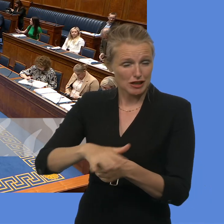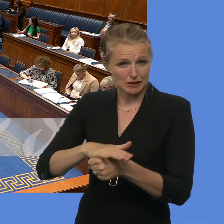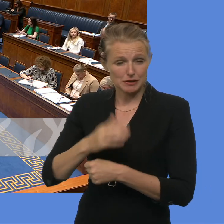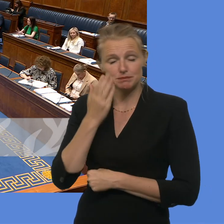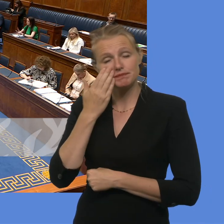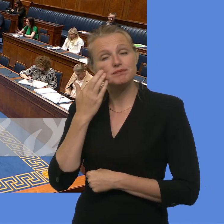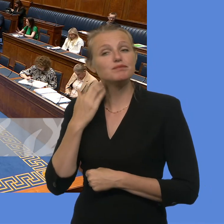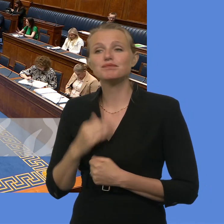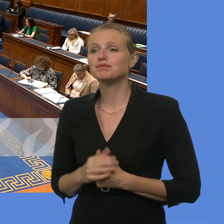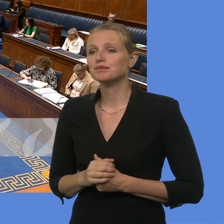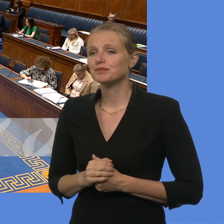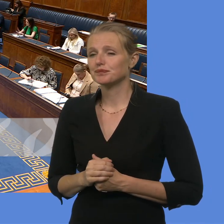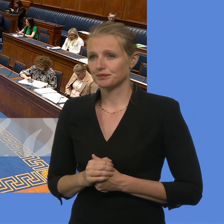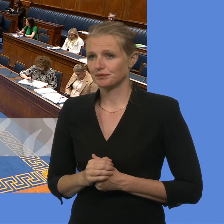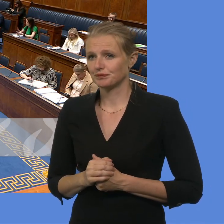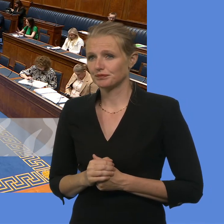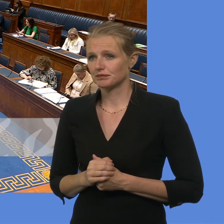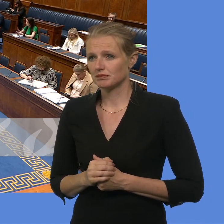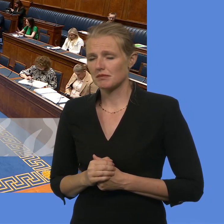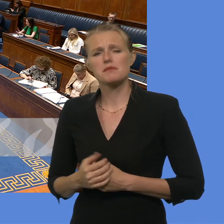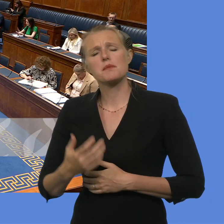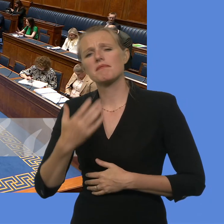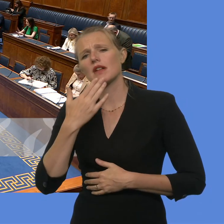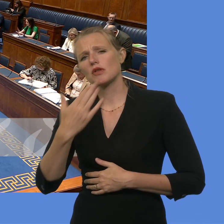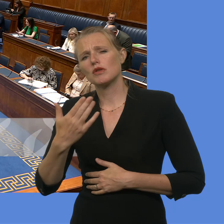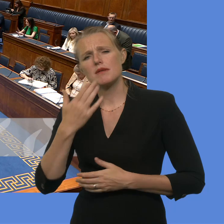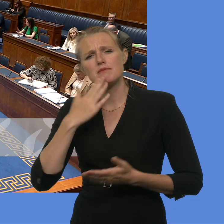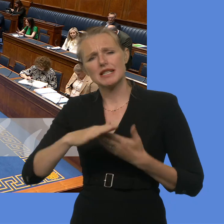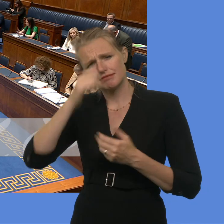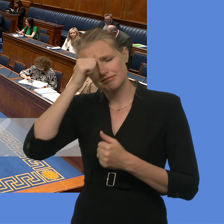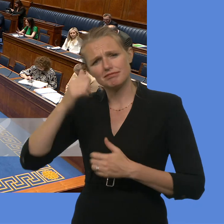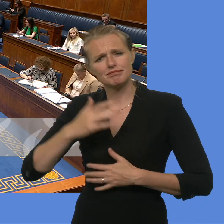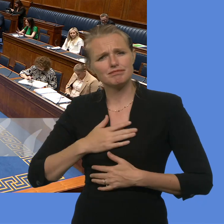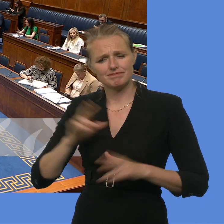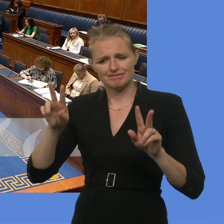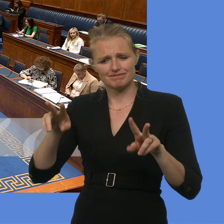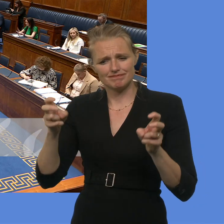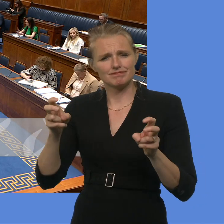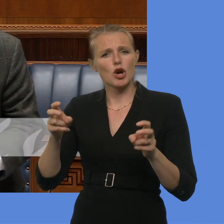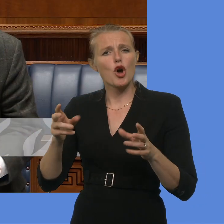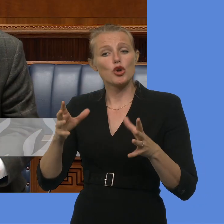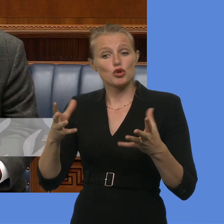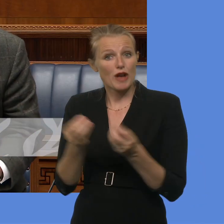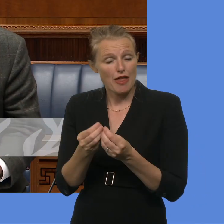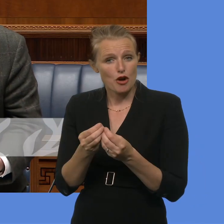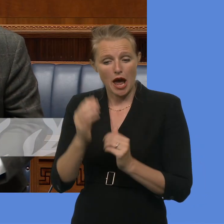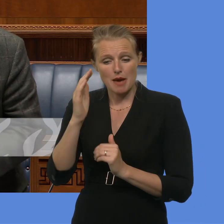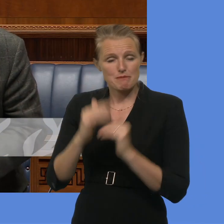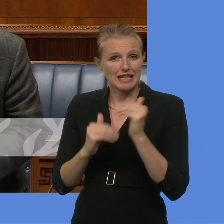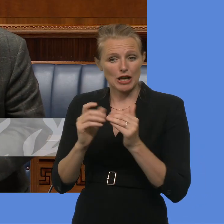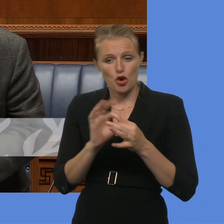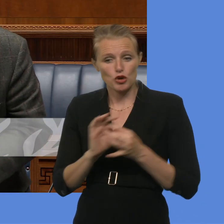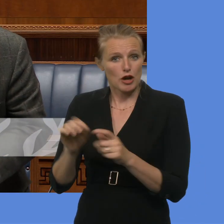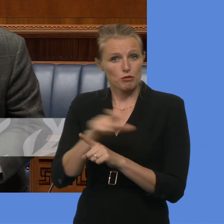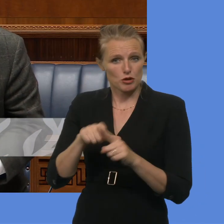Can the Deputy First Minister provide an update on the Together Building a United Community Review, and whether she thinks that there is